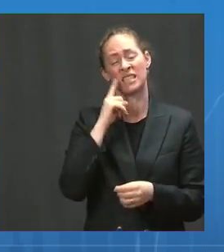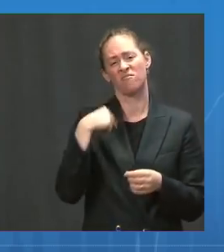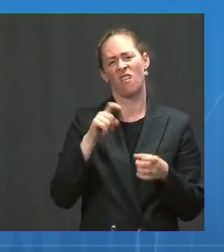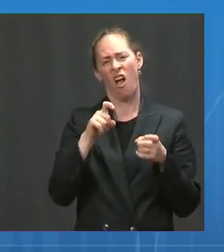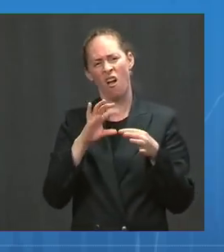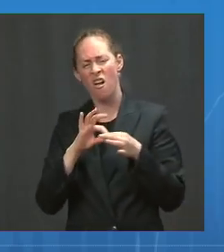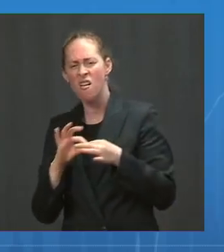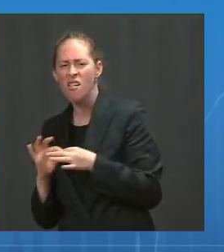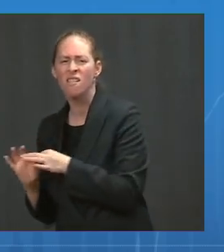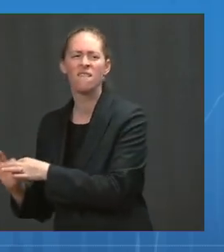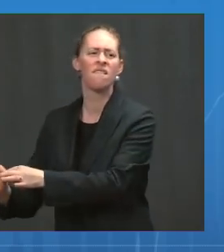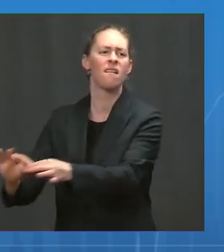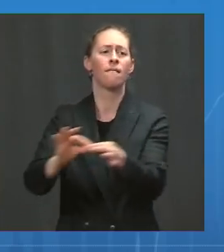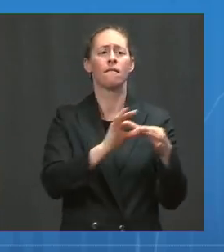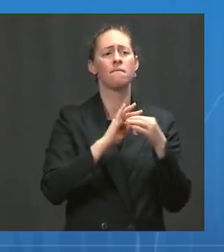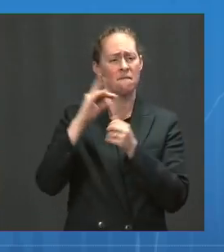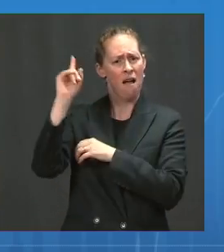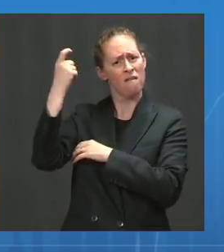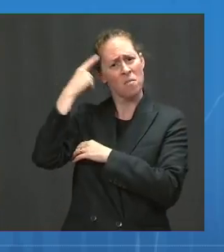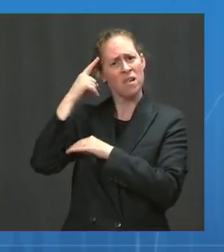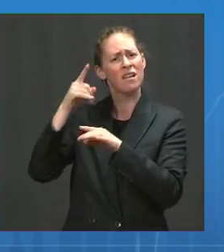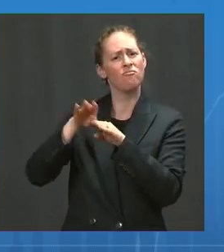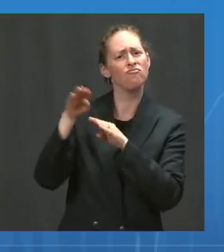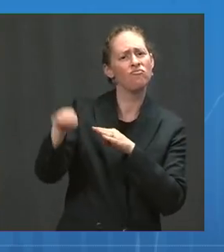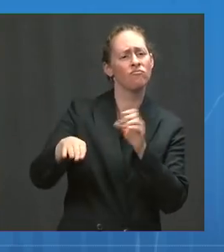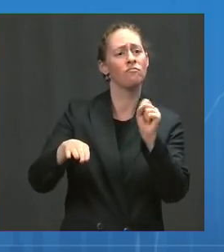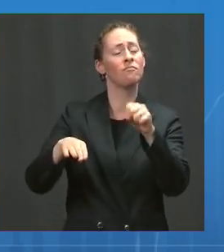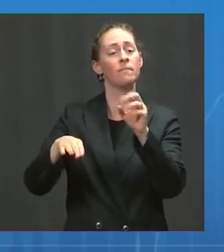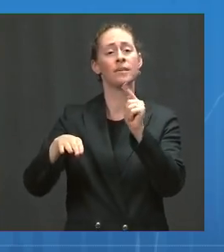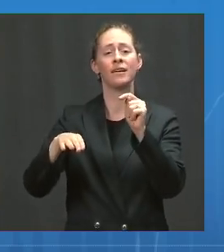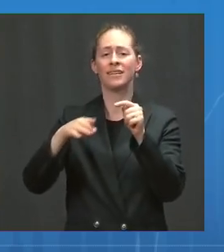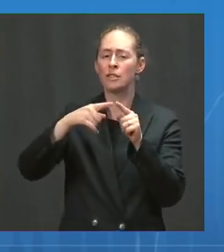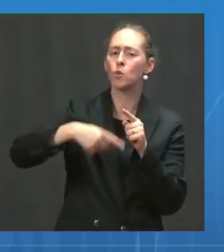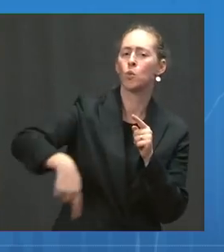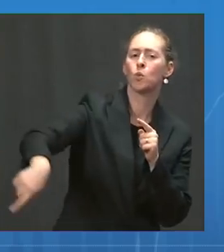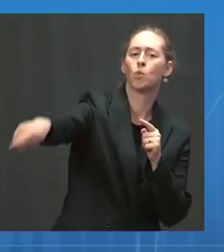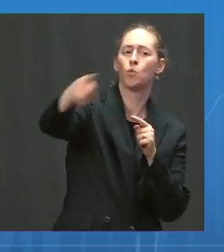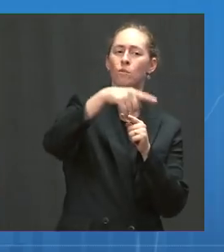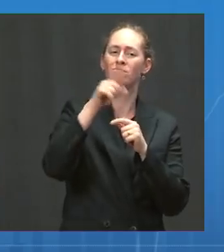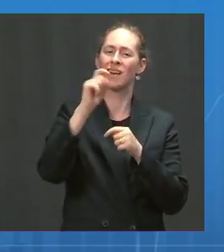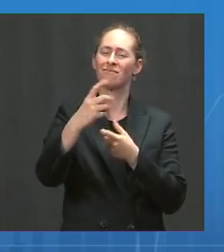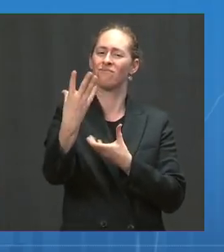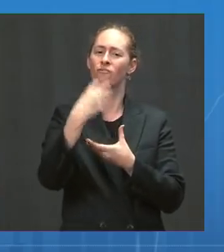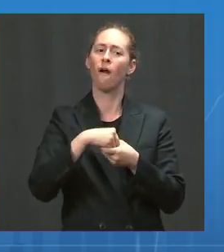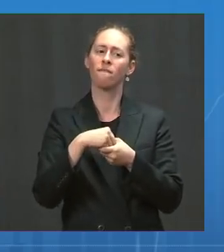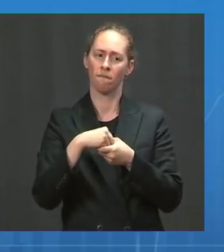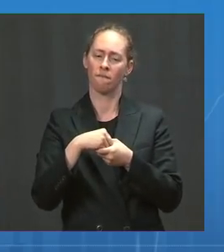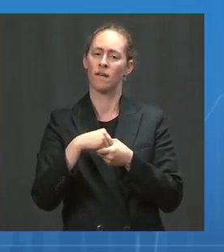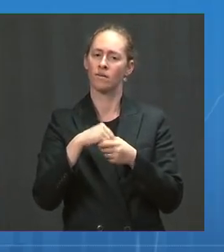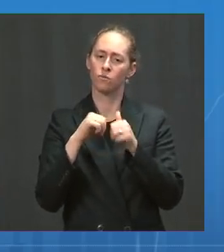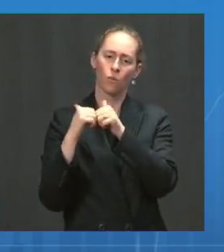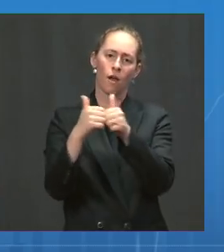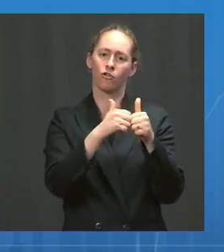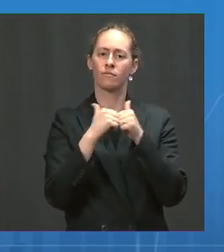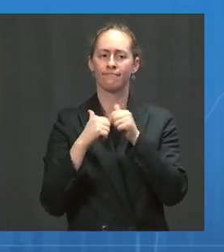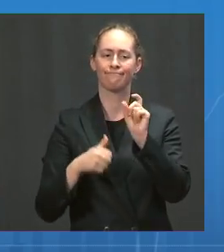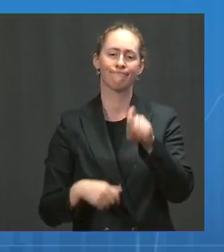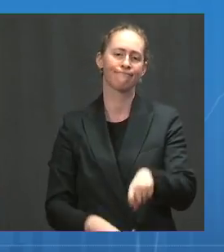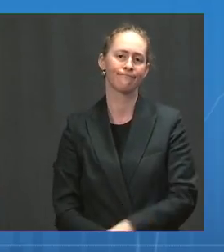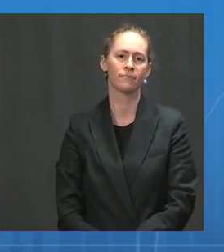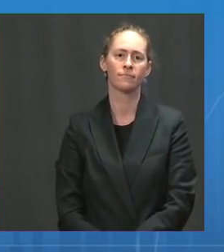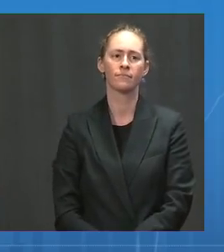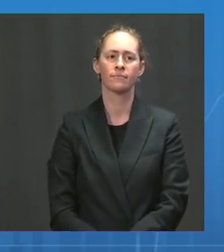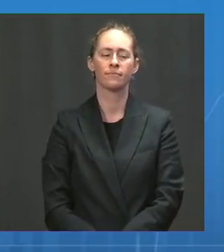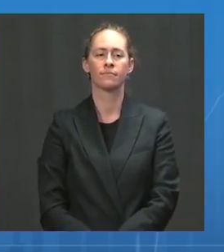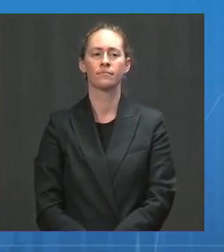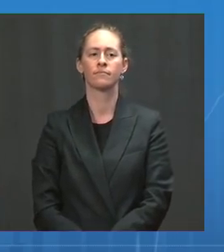here, but this has got to be an all-of-the-above strategy with everybody in. Mr. So, lastly, on international travel, you we've made, as